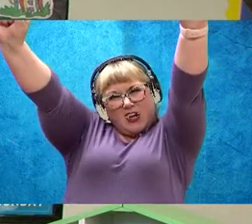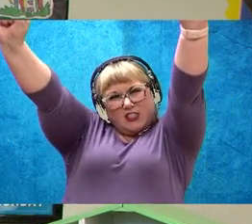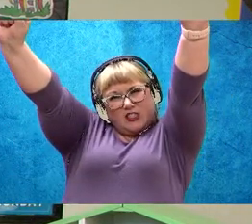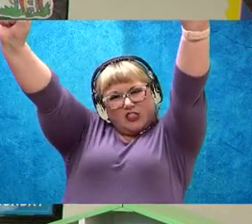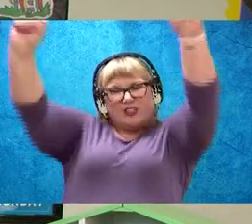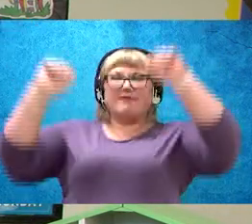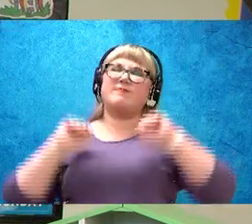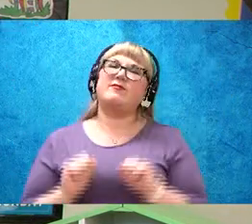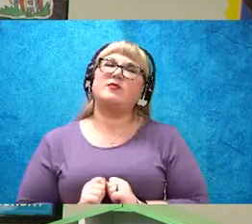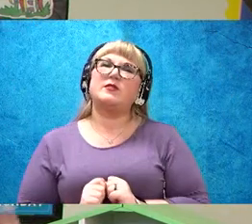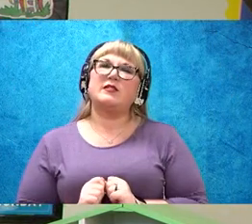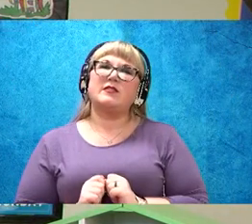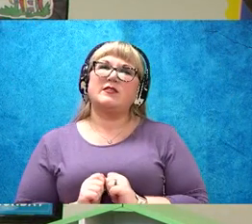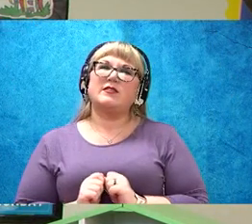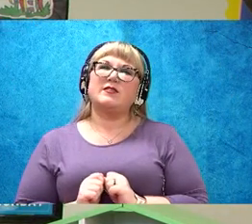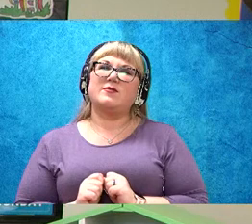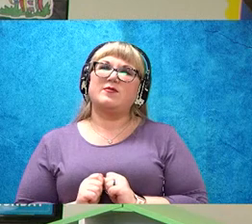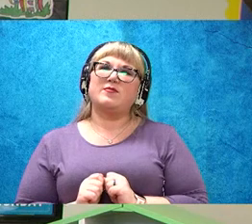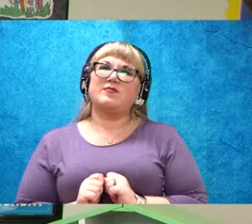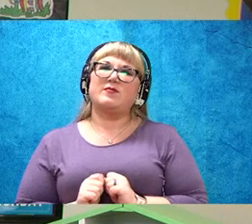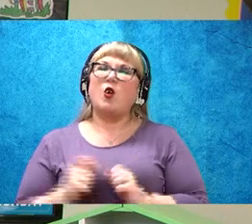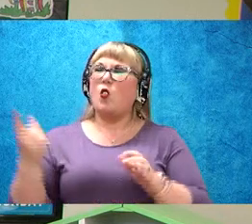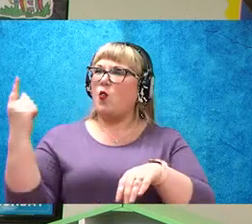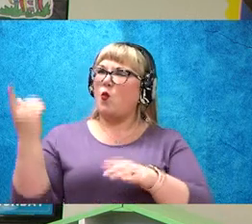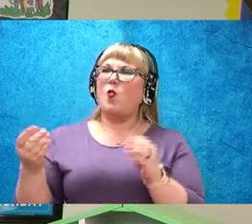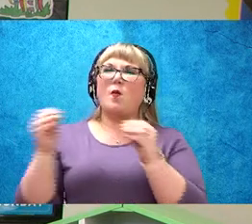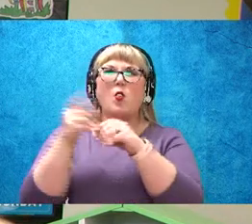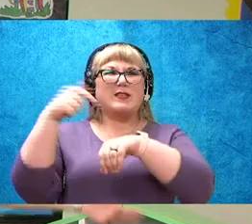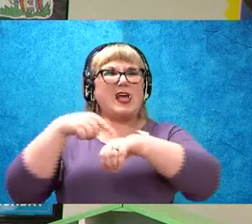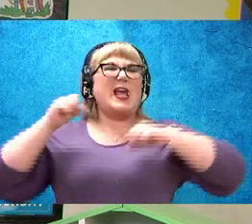Stretch and let it out. One more time.